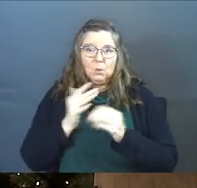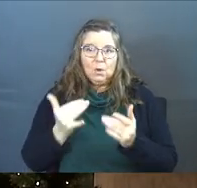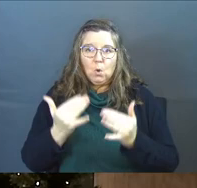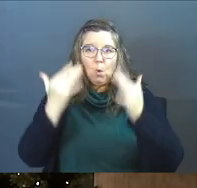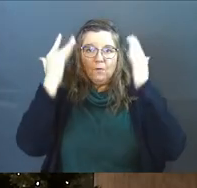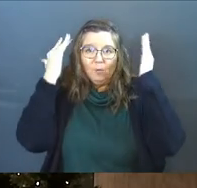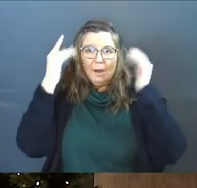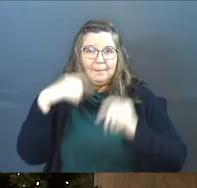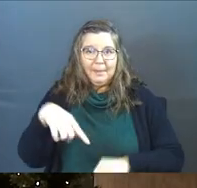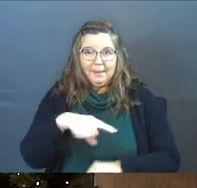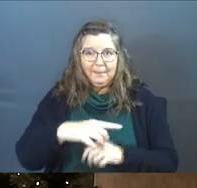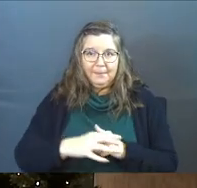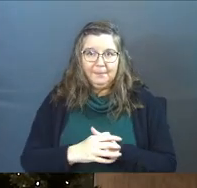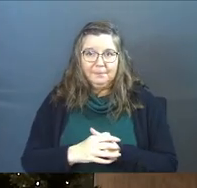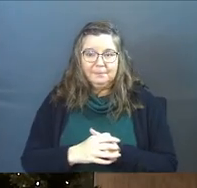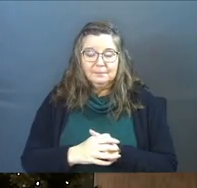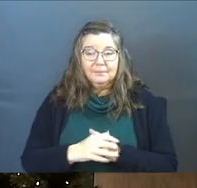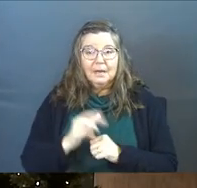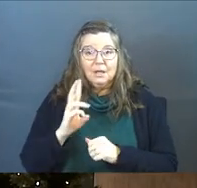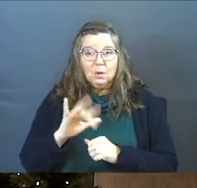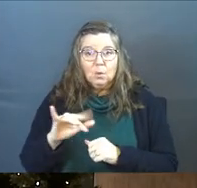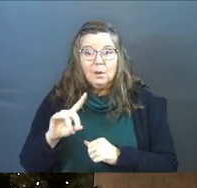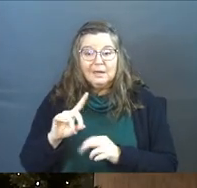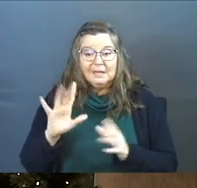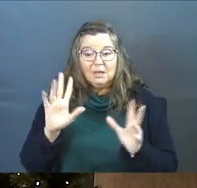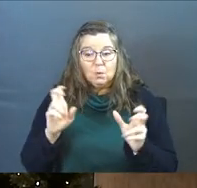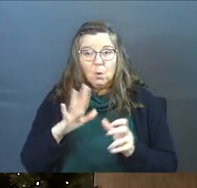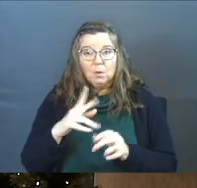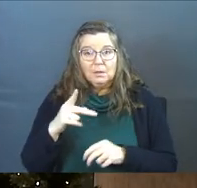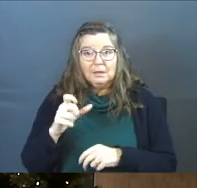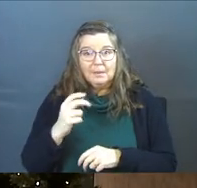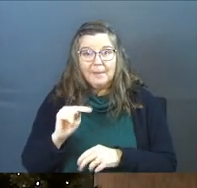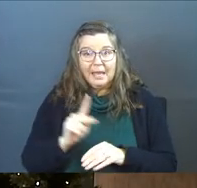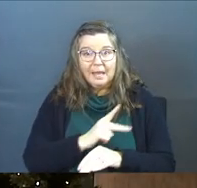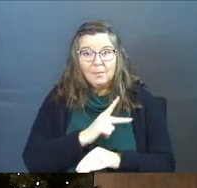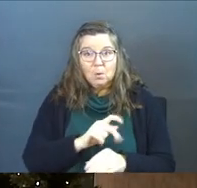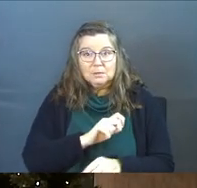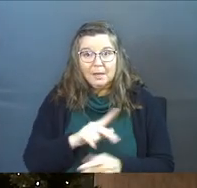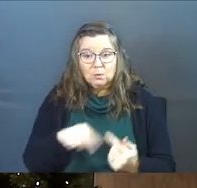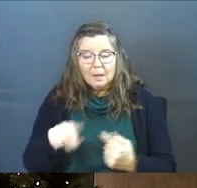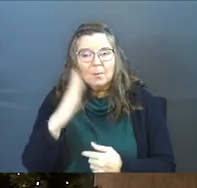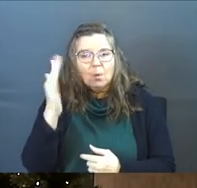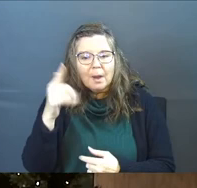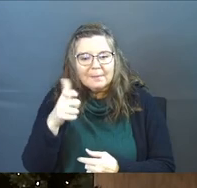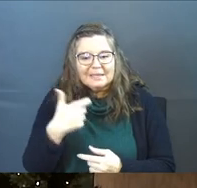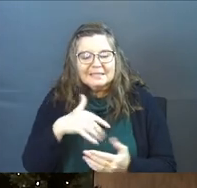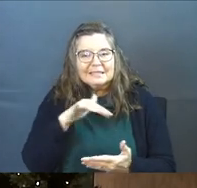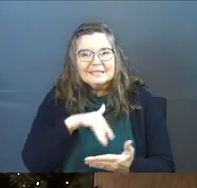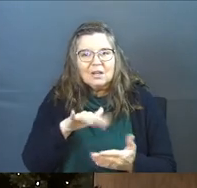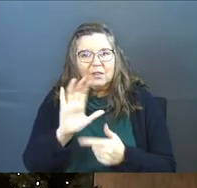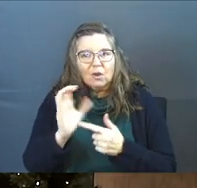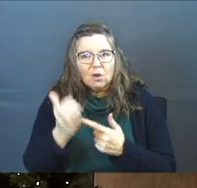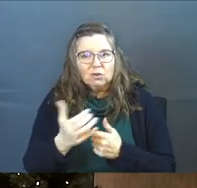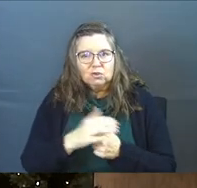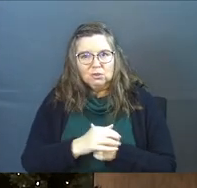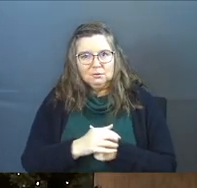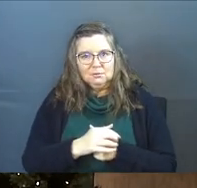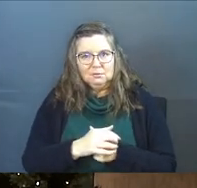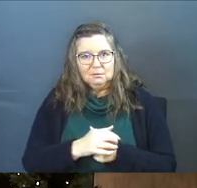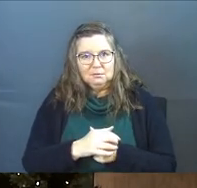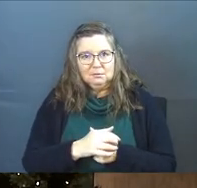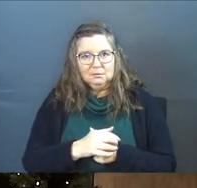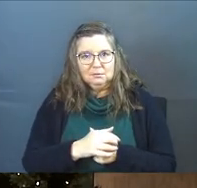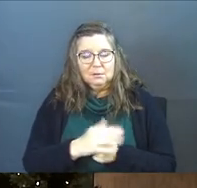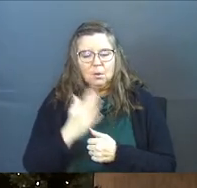to overwhelm them. And it's wild. He even quotes their pagan poets back to them. Why? Because he studied their culture a little bit.